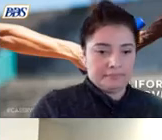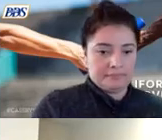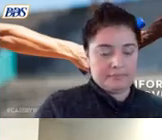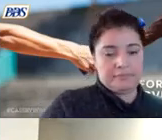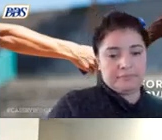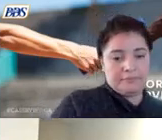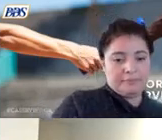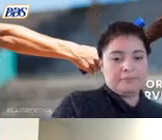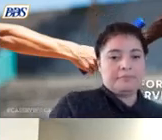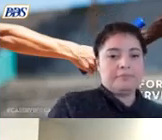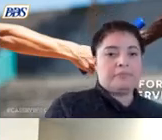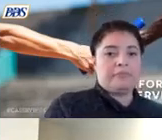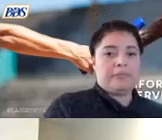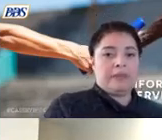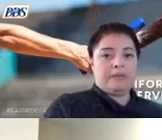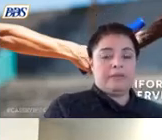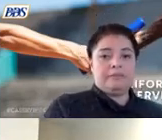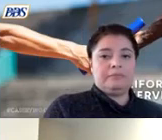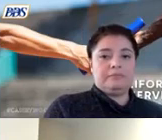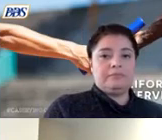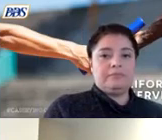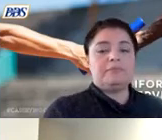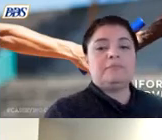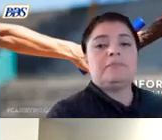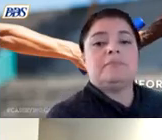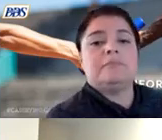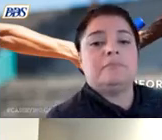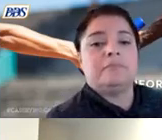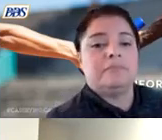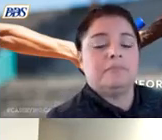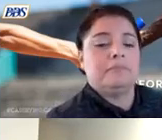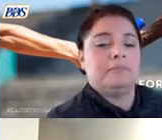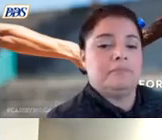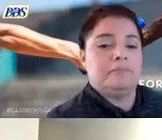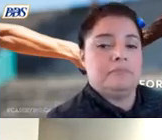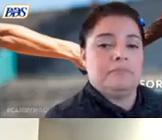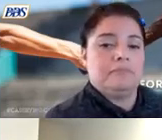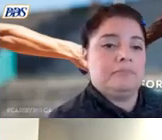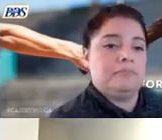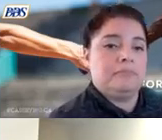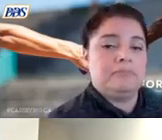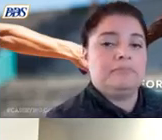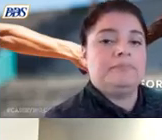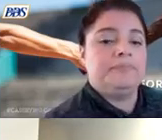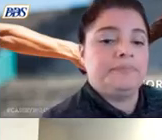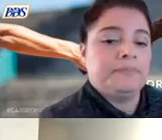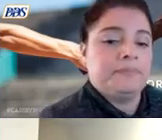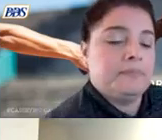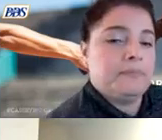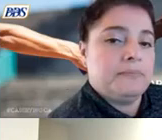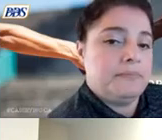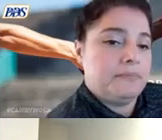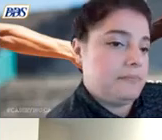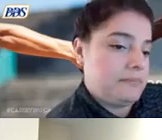talk to us about the the projects that they've come they've done uh today we actually